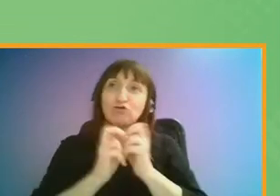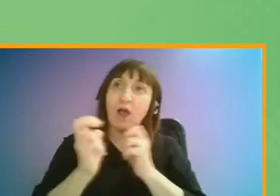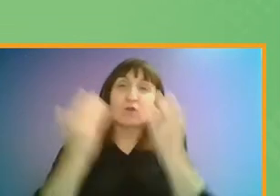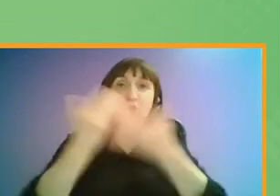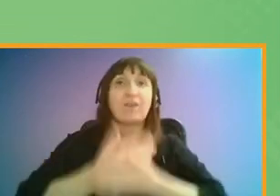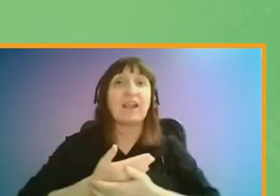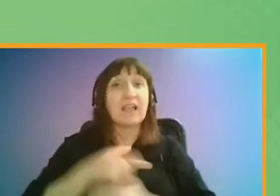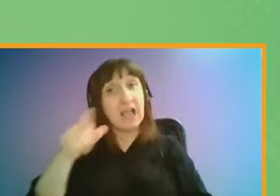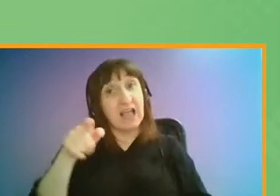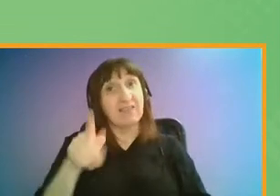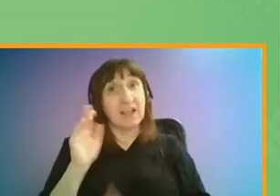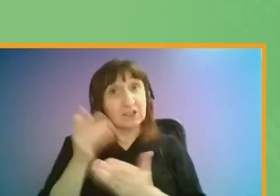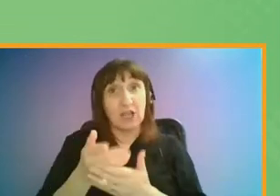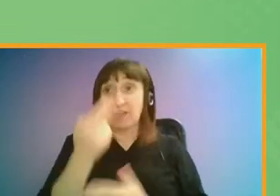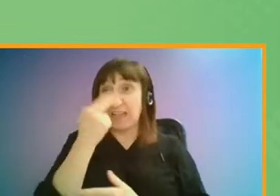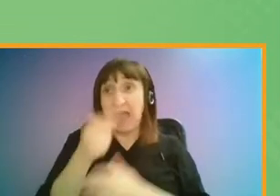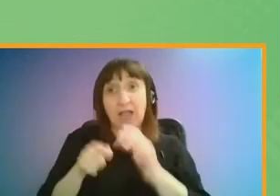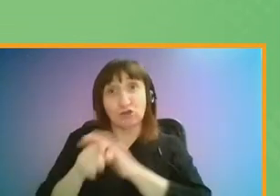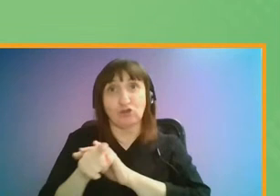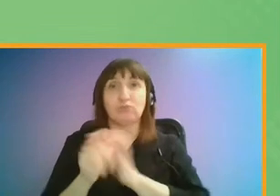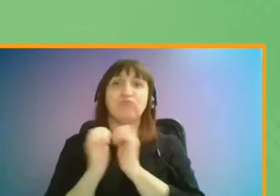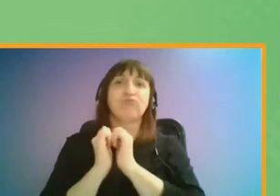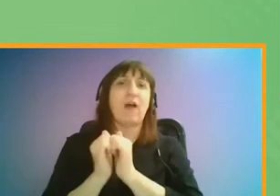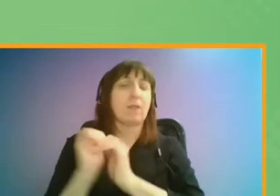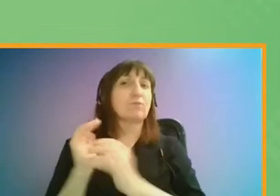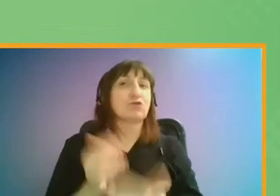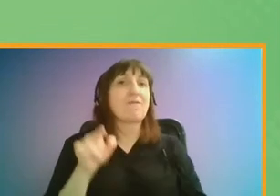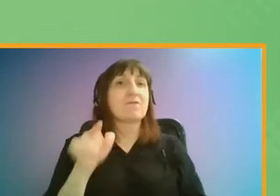In this case, services such as the night tube are invaluable.